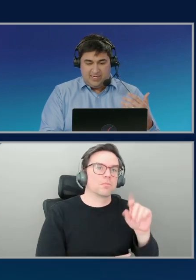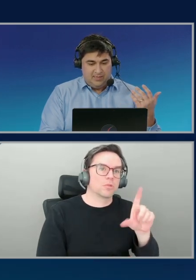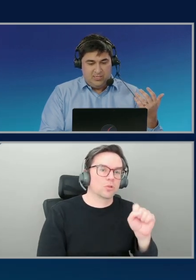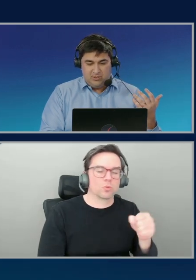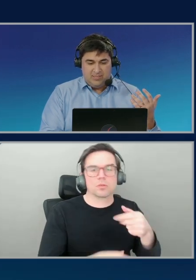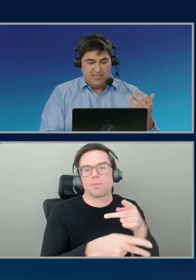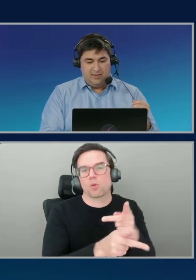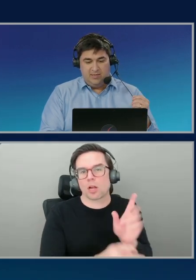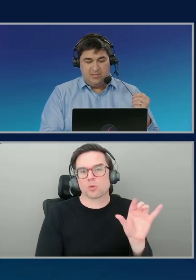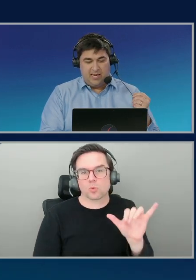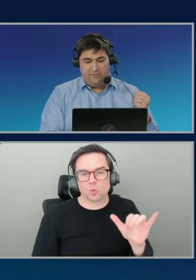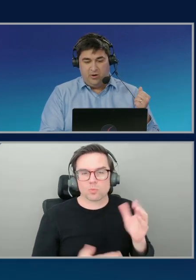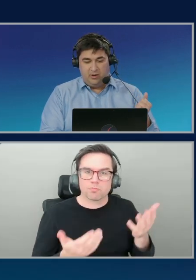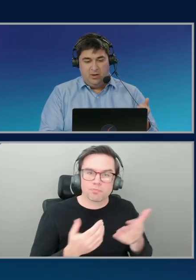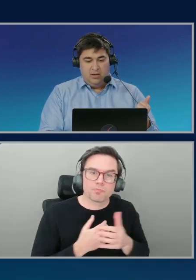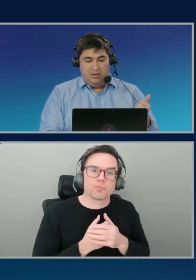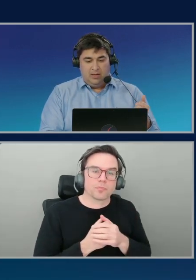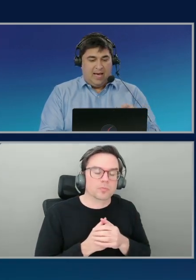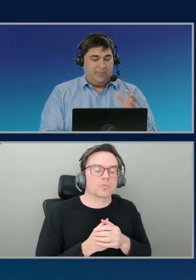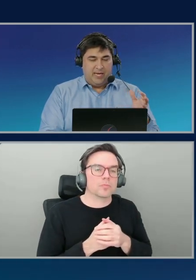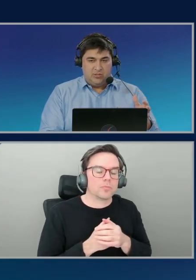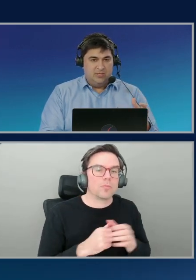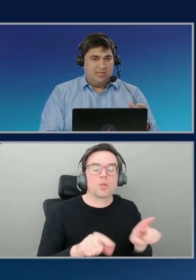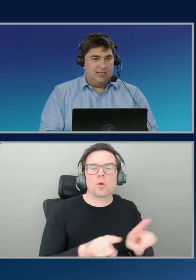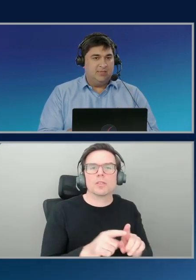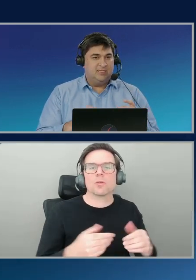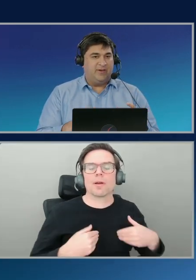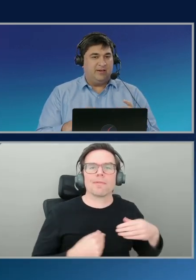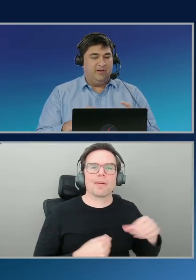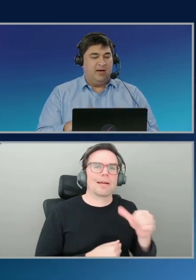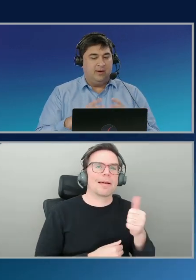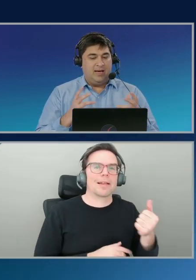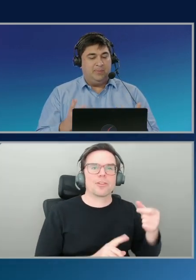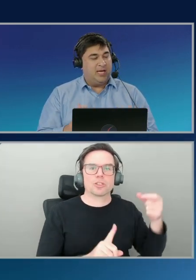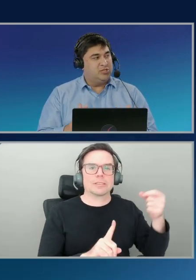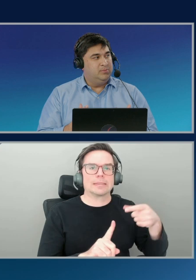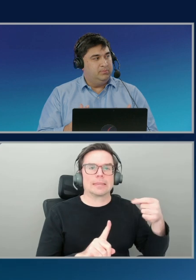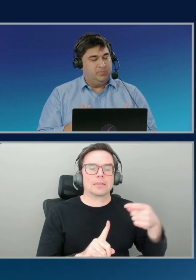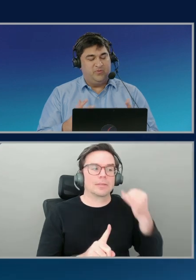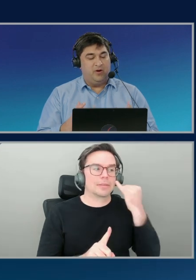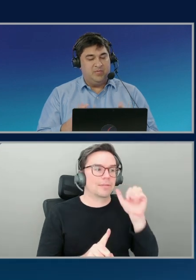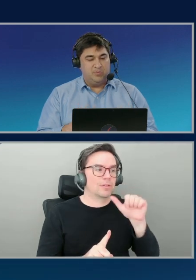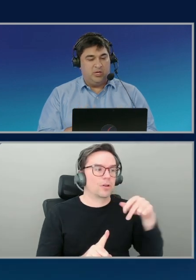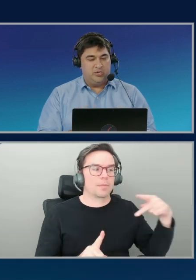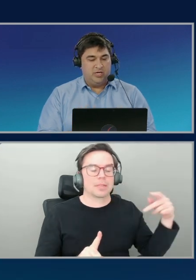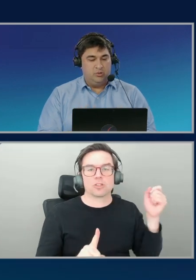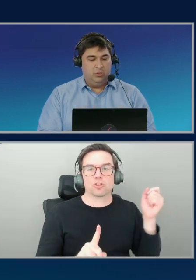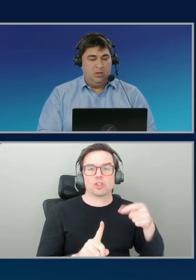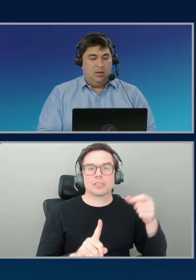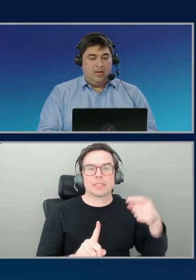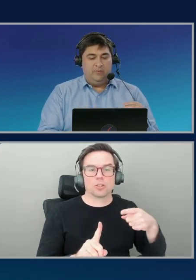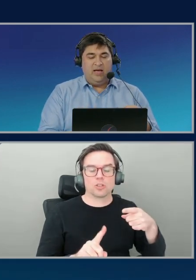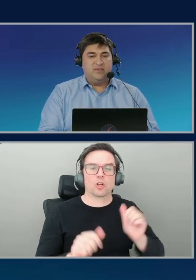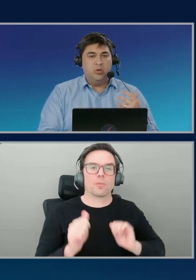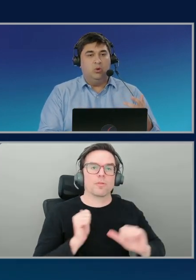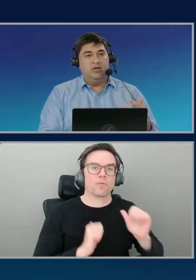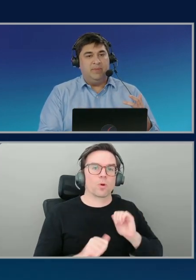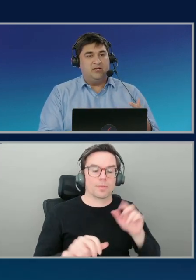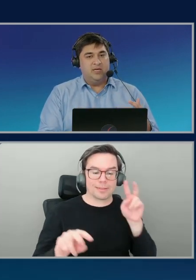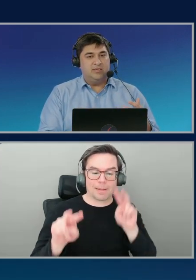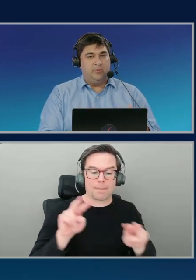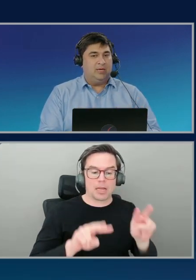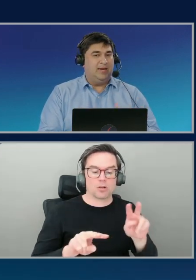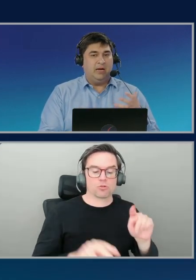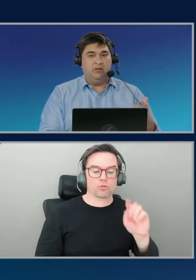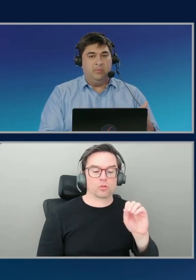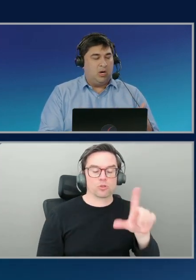have, like I said, additional signals, like if your application signals is effectively our application performance monitoring tool. And we have some golden